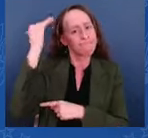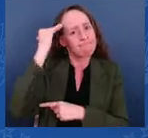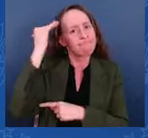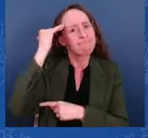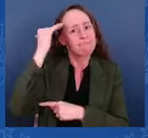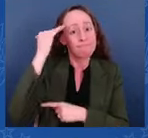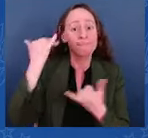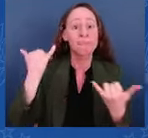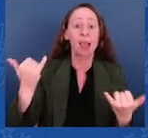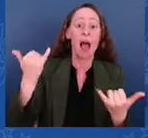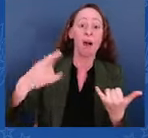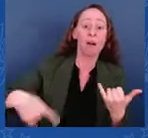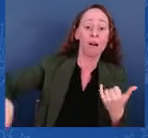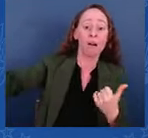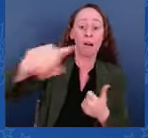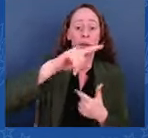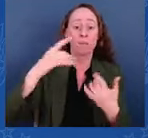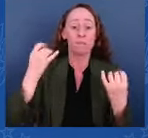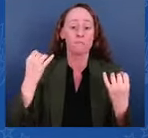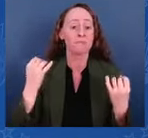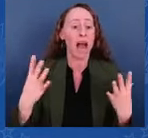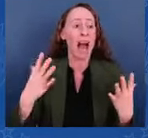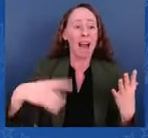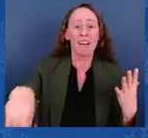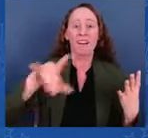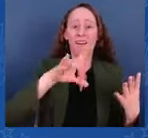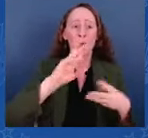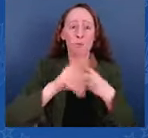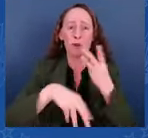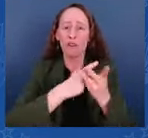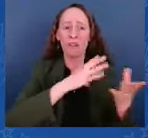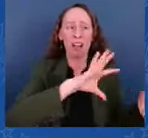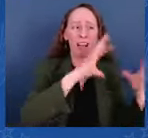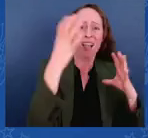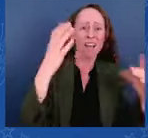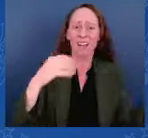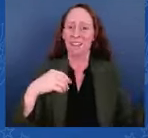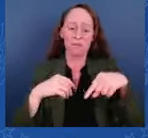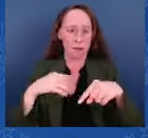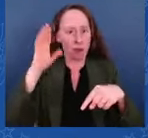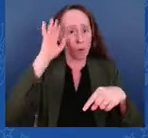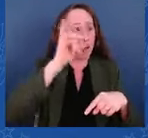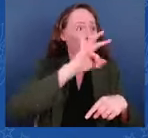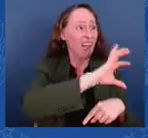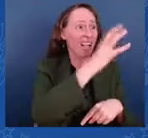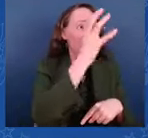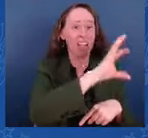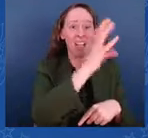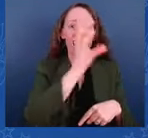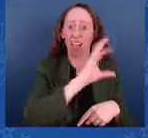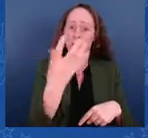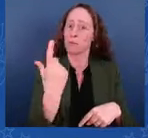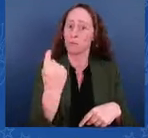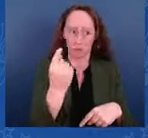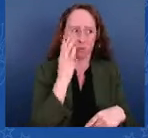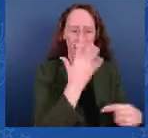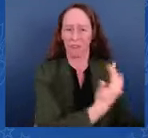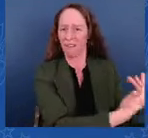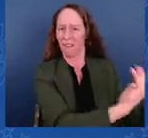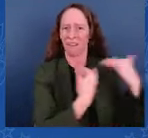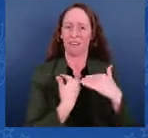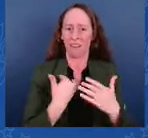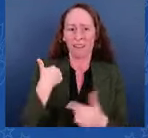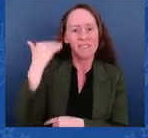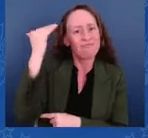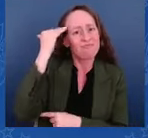United States doesn't secure our border, there's no limit to the number of people who may try to come here because there's no better place on the planet than the United